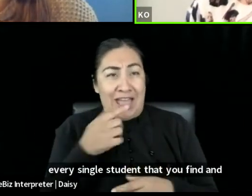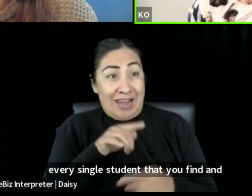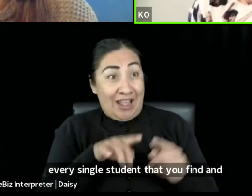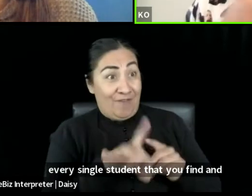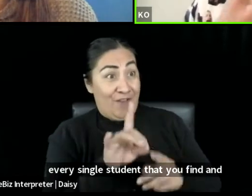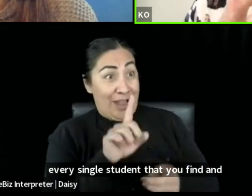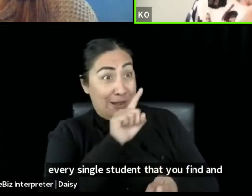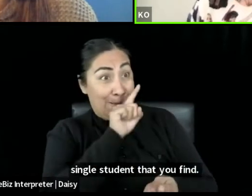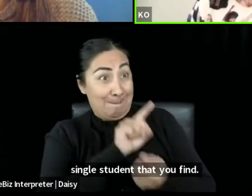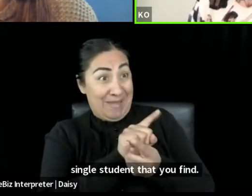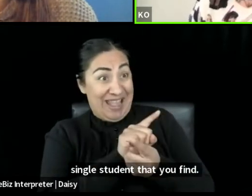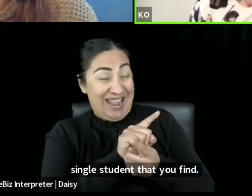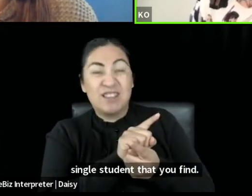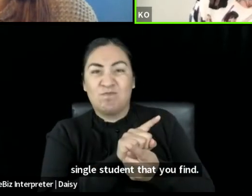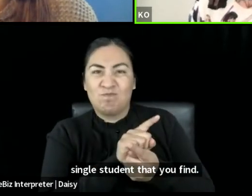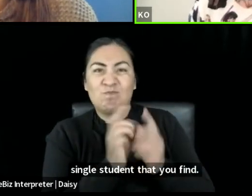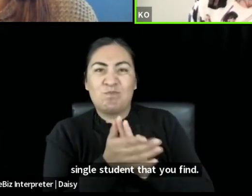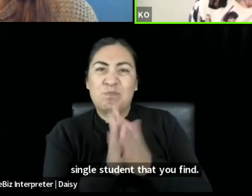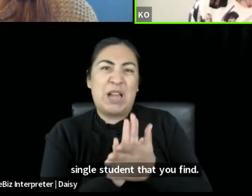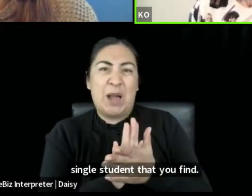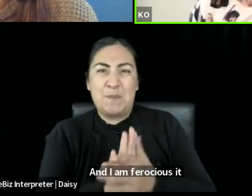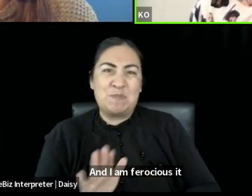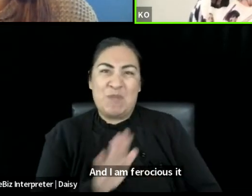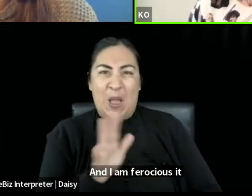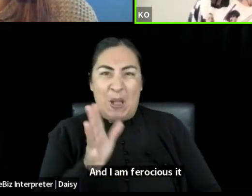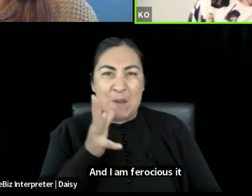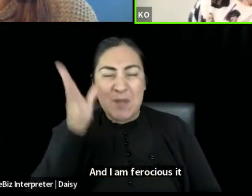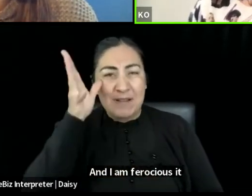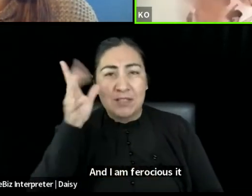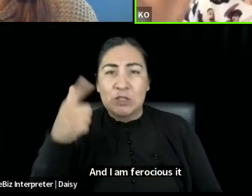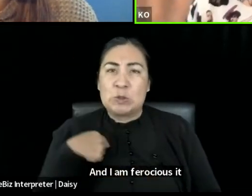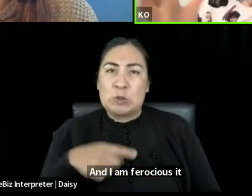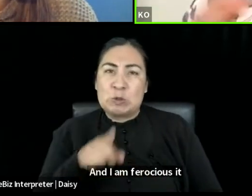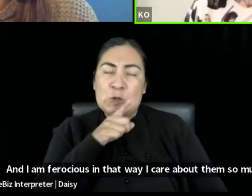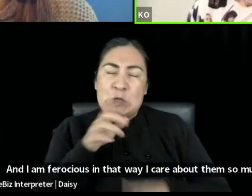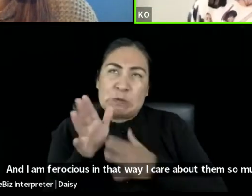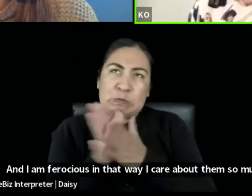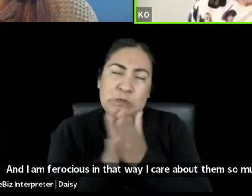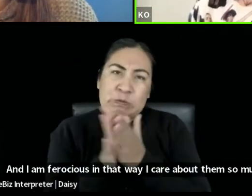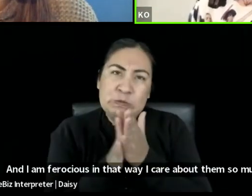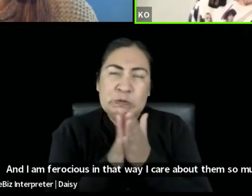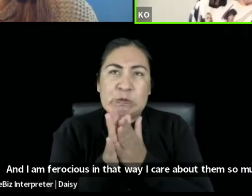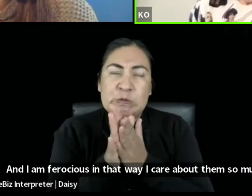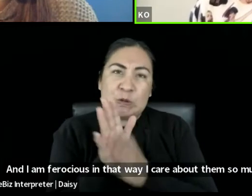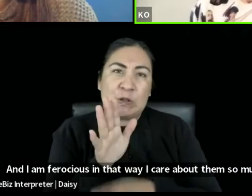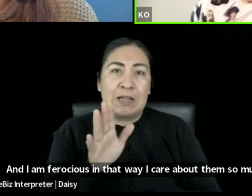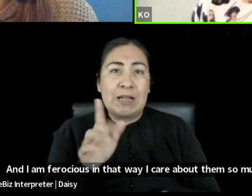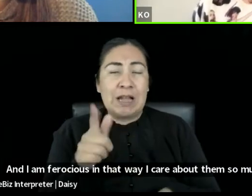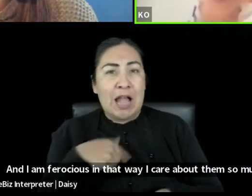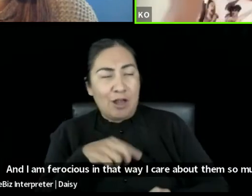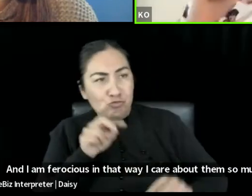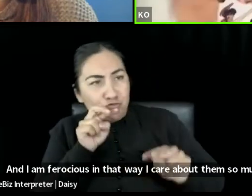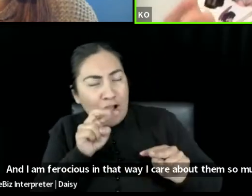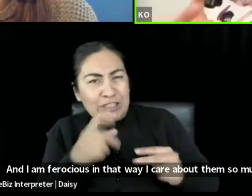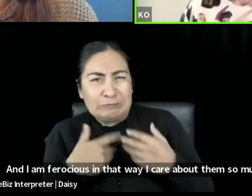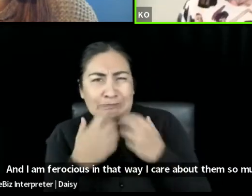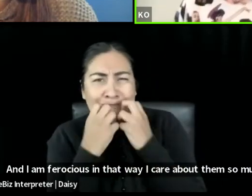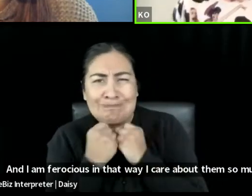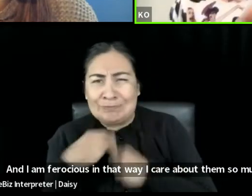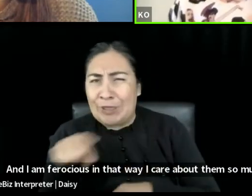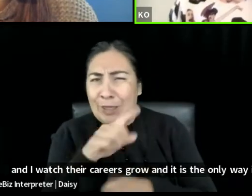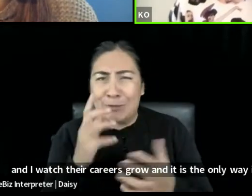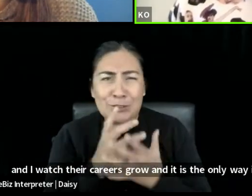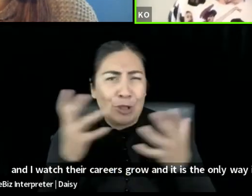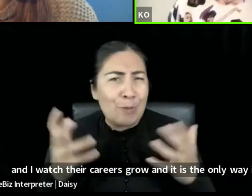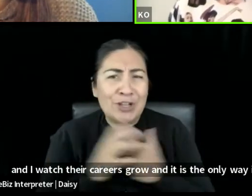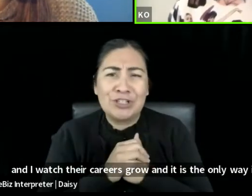ferocious in that way. I care about them so much and I watch their careers grow. And it is the only way in